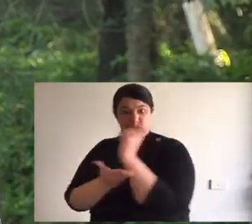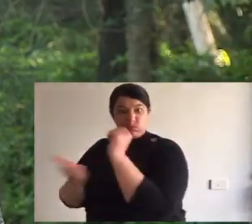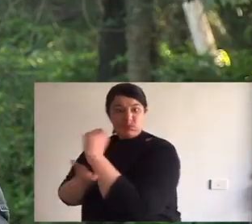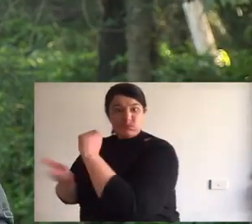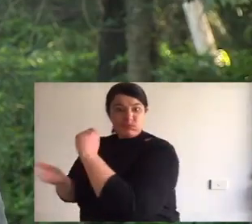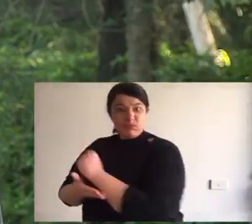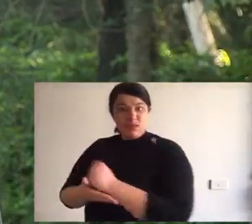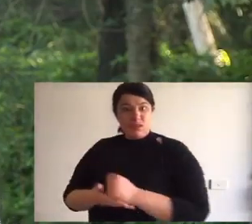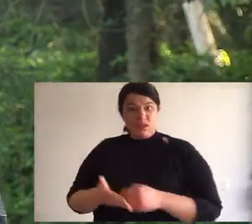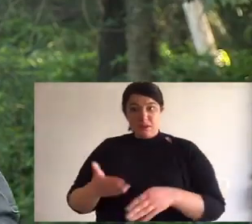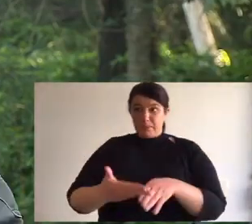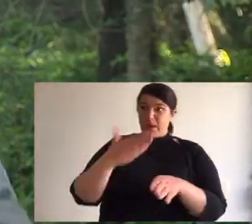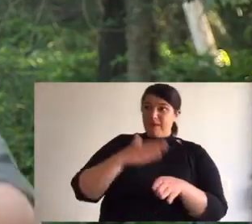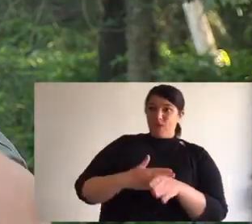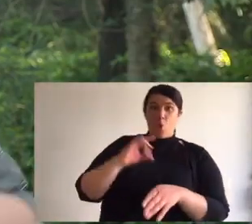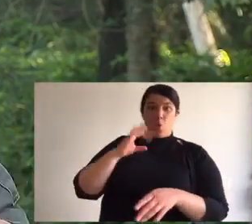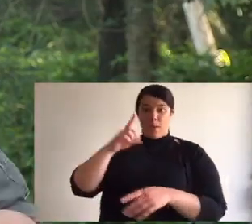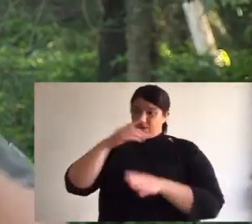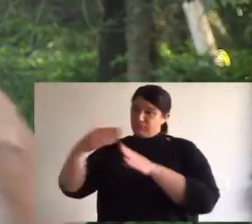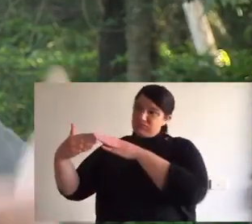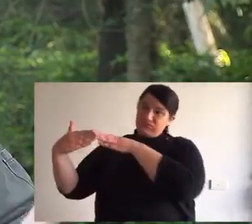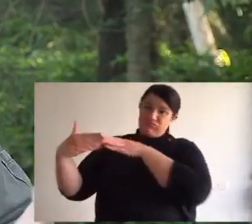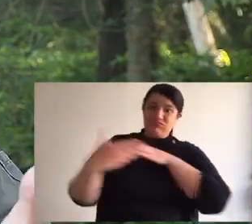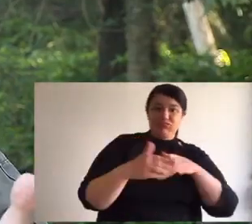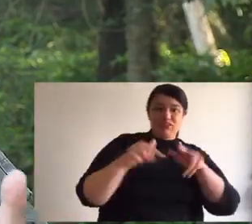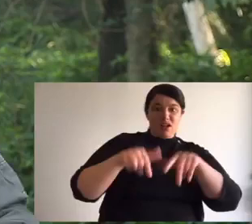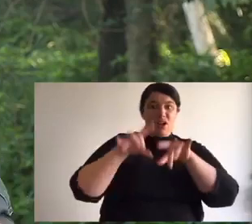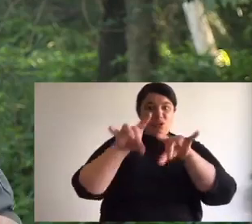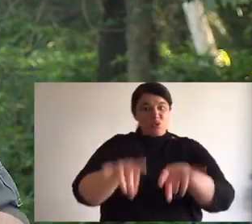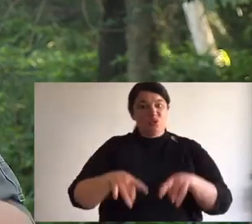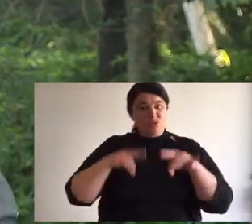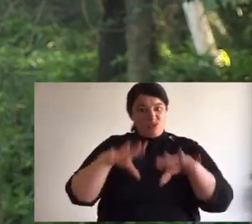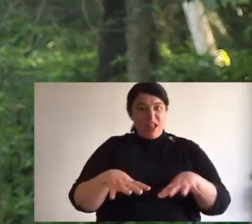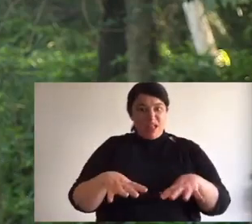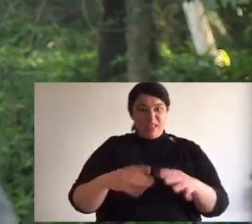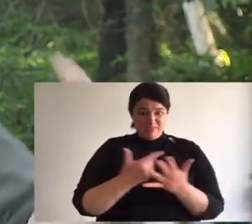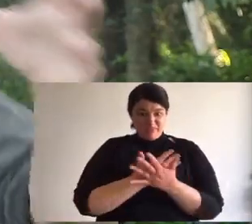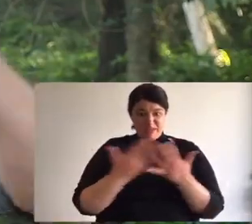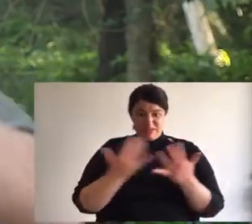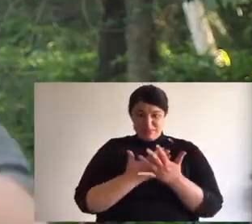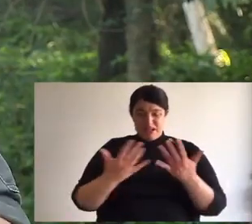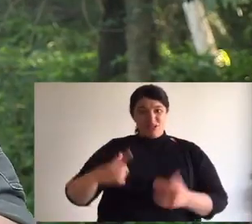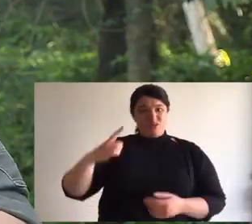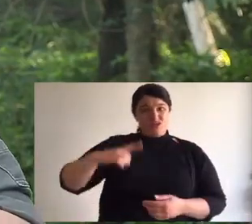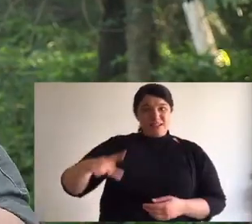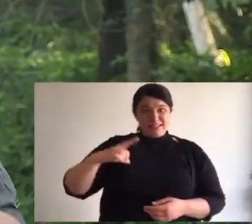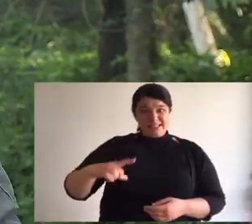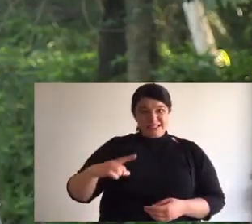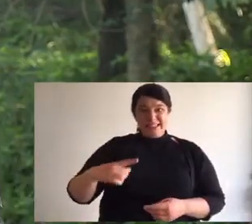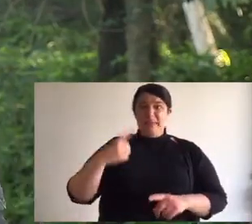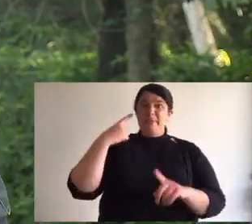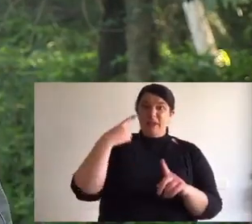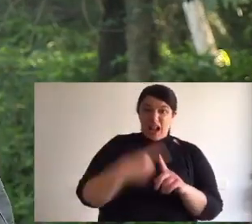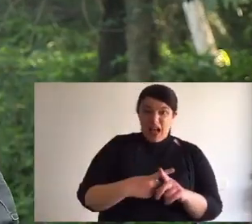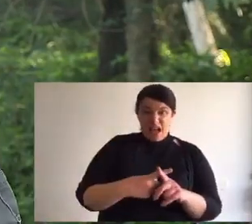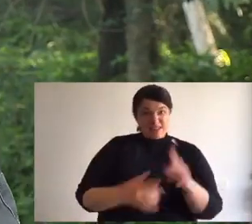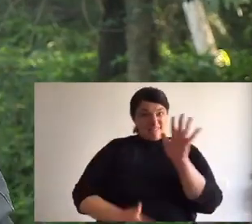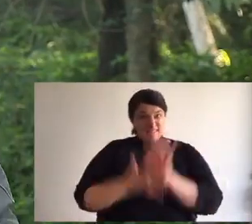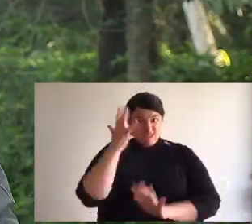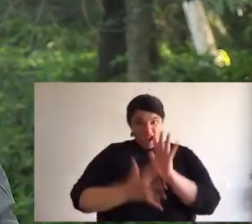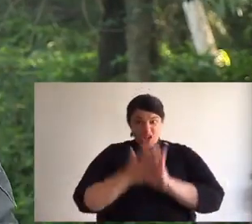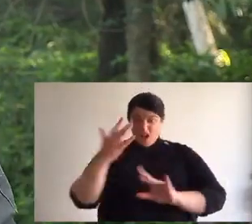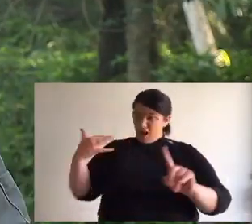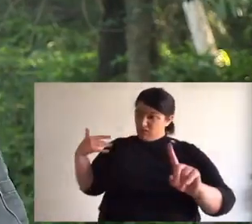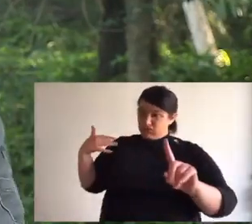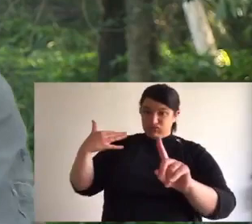of their habitat that they had before Europeans arrived in Australia. So with all those compounding effects and throw on top